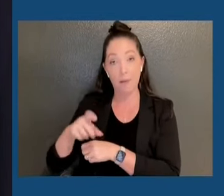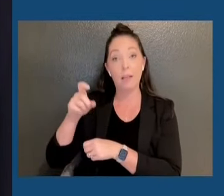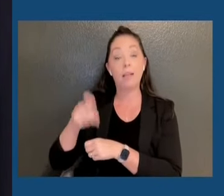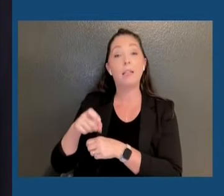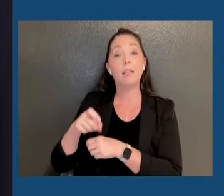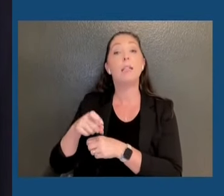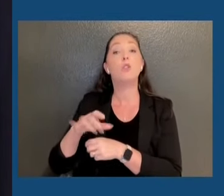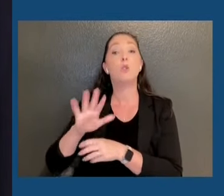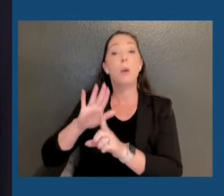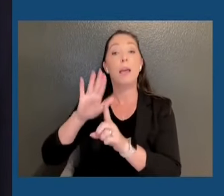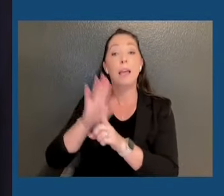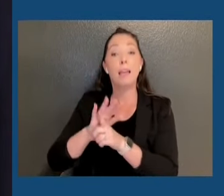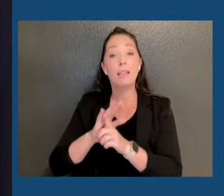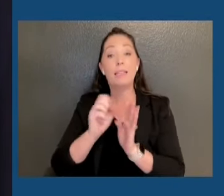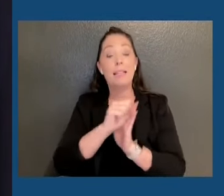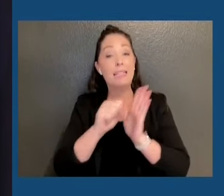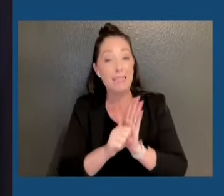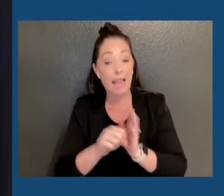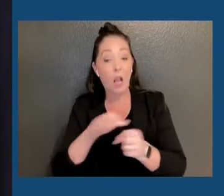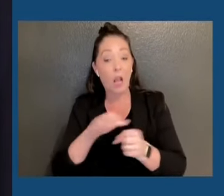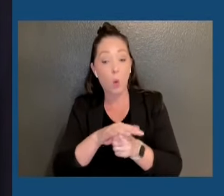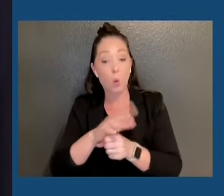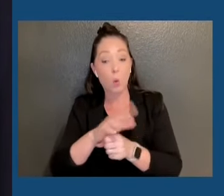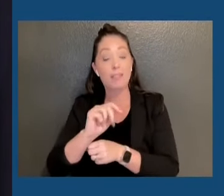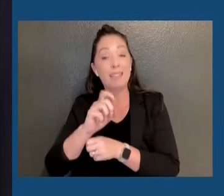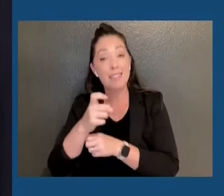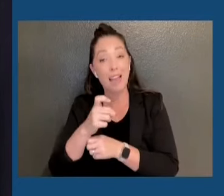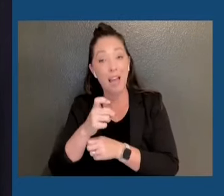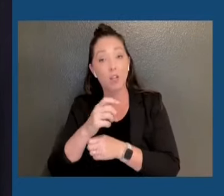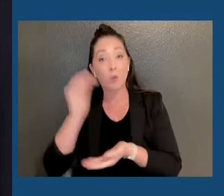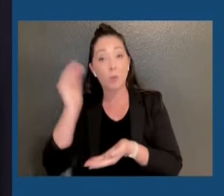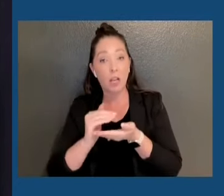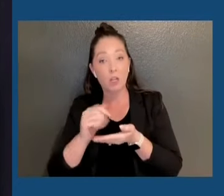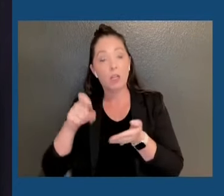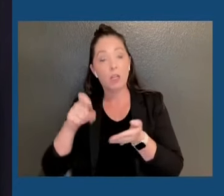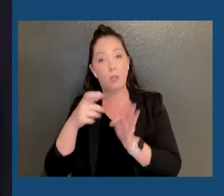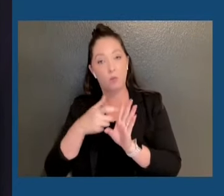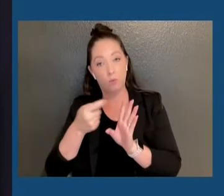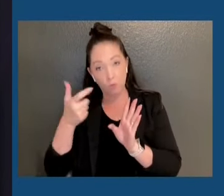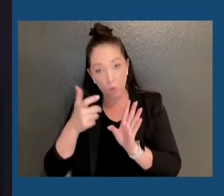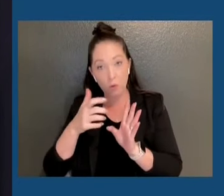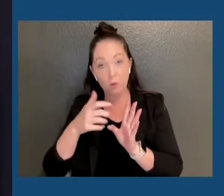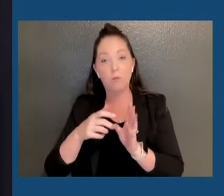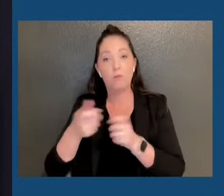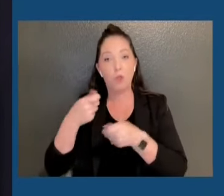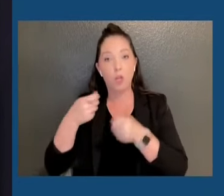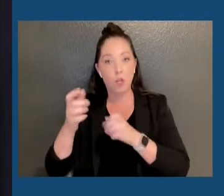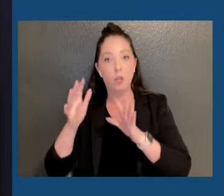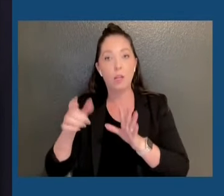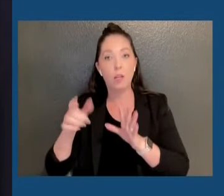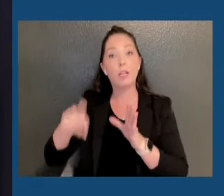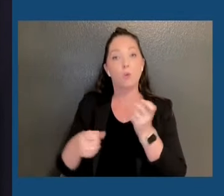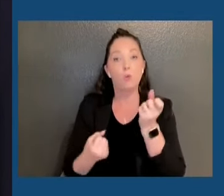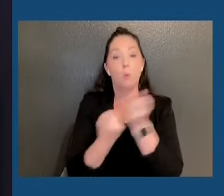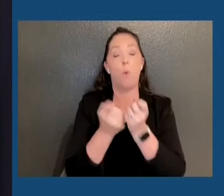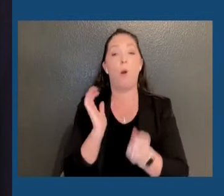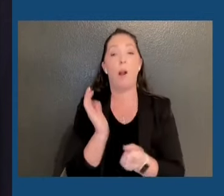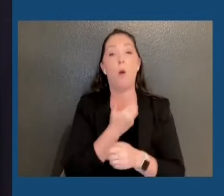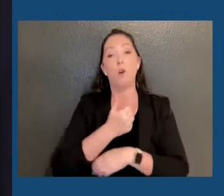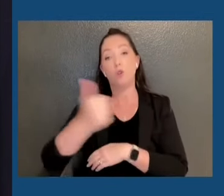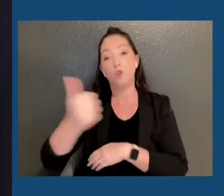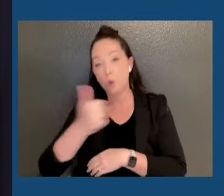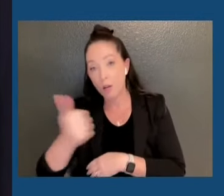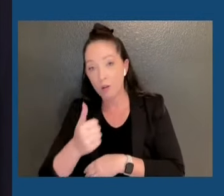local tax deduction. He also needs to support our ongoing efforts to support our transit, support the Gateway